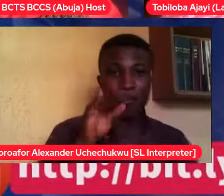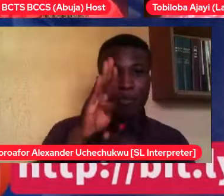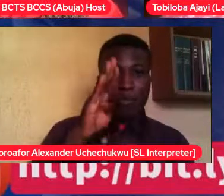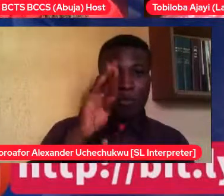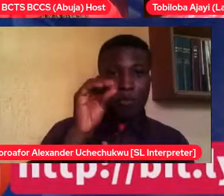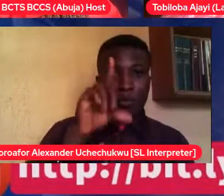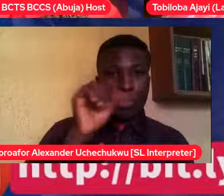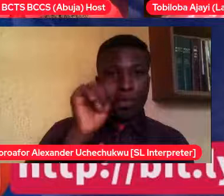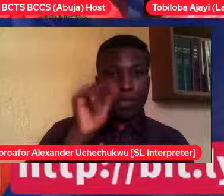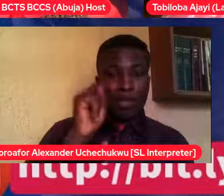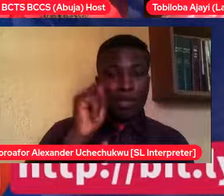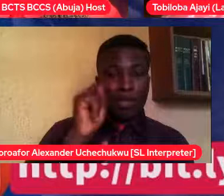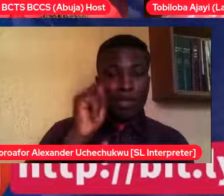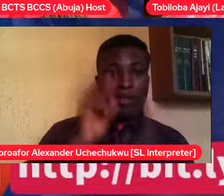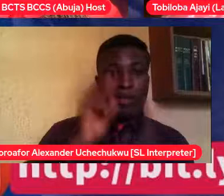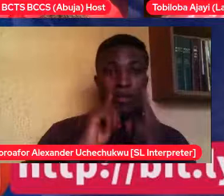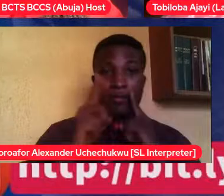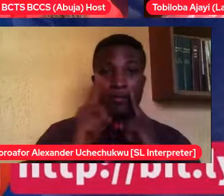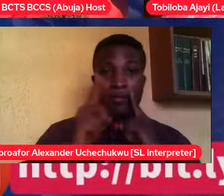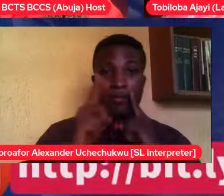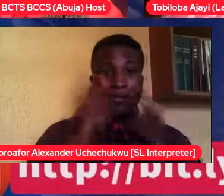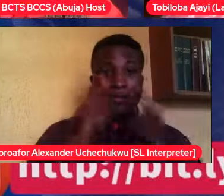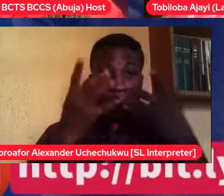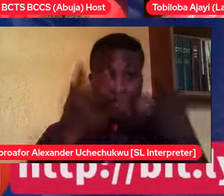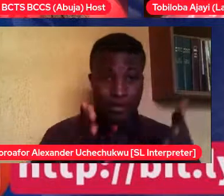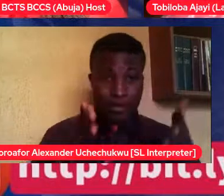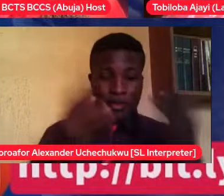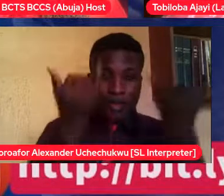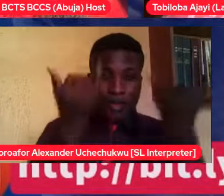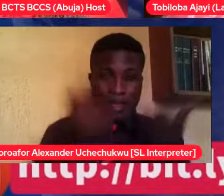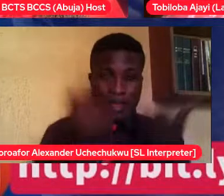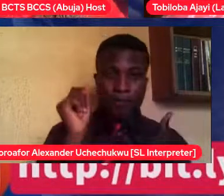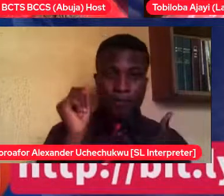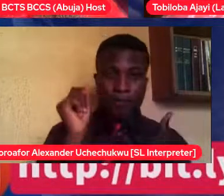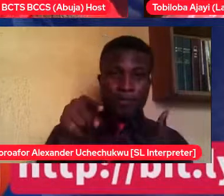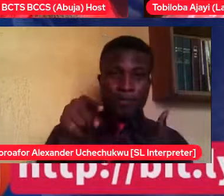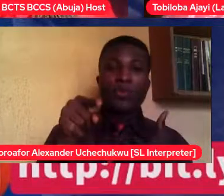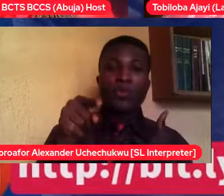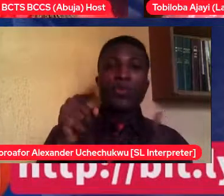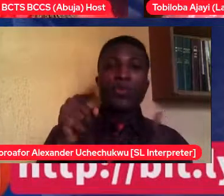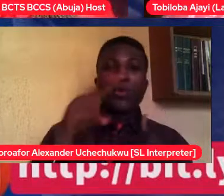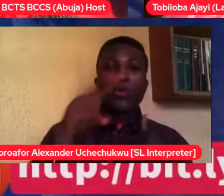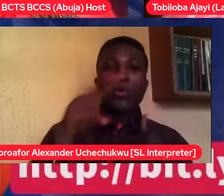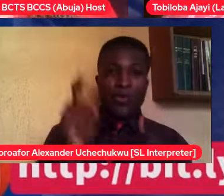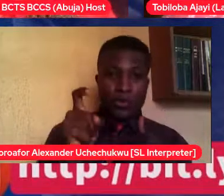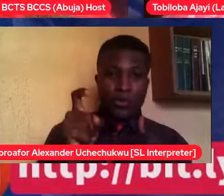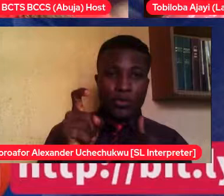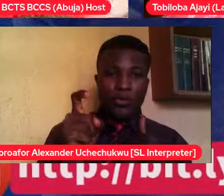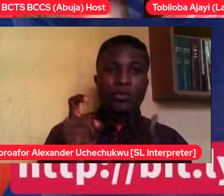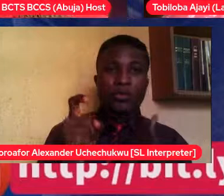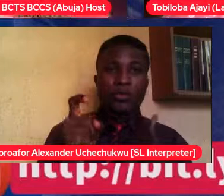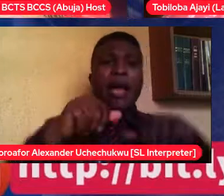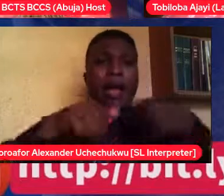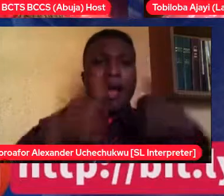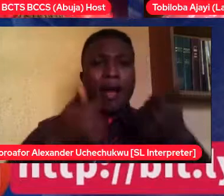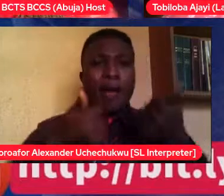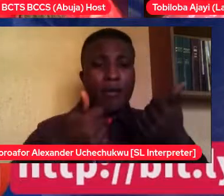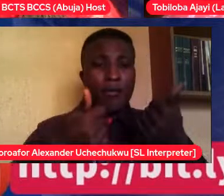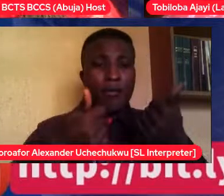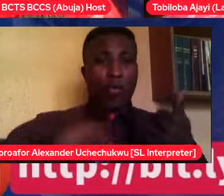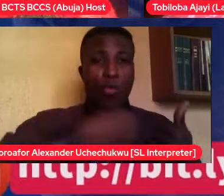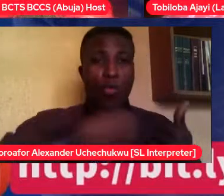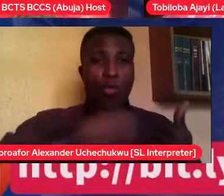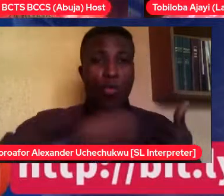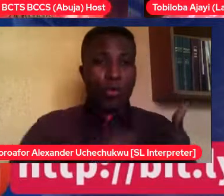young teenagers and adult for puberty and relationship? Because it also comes from puberty